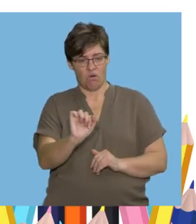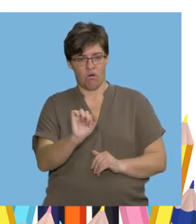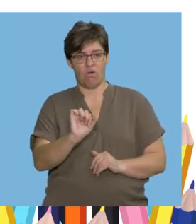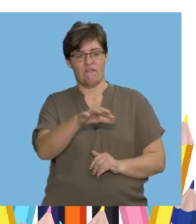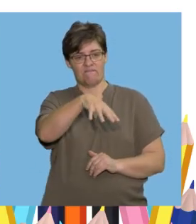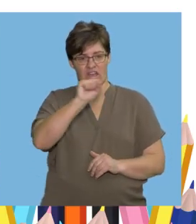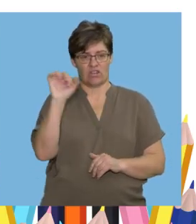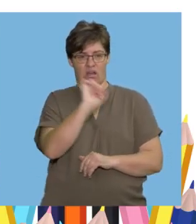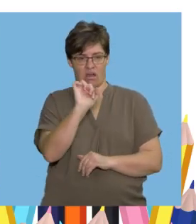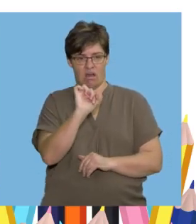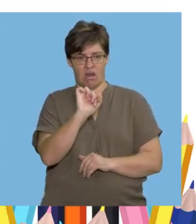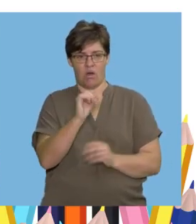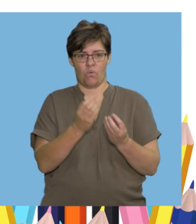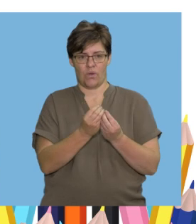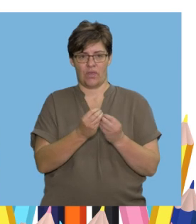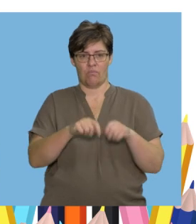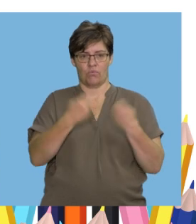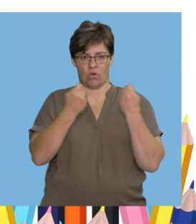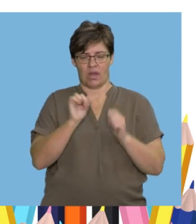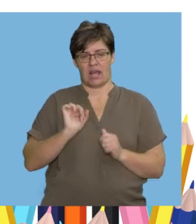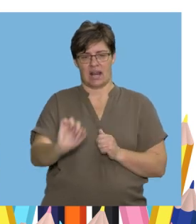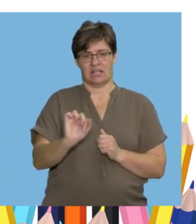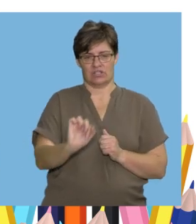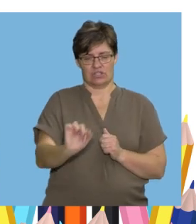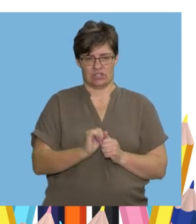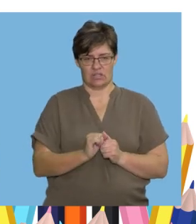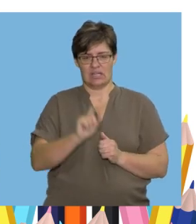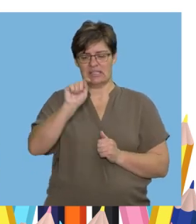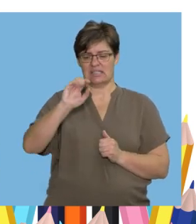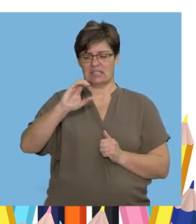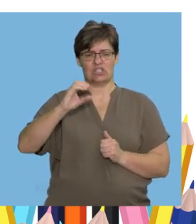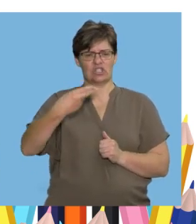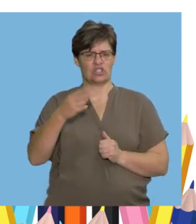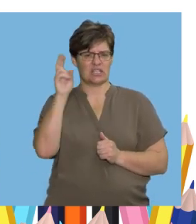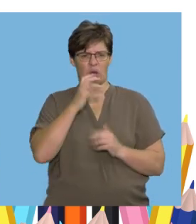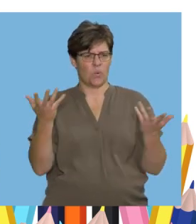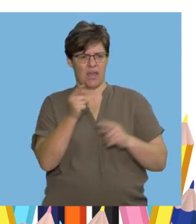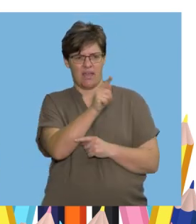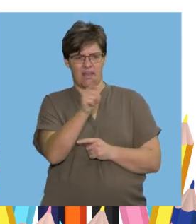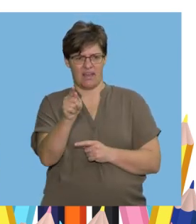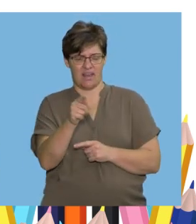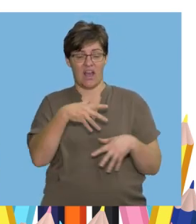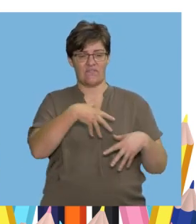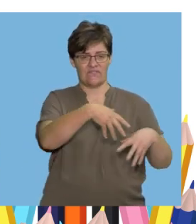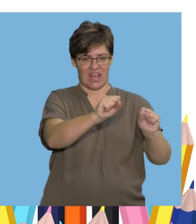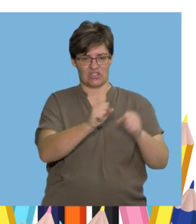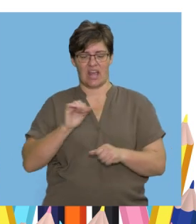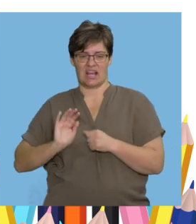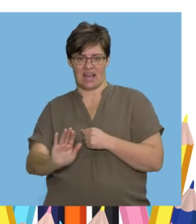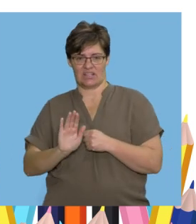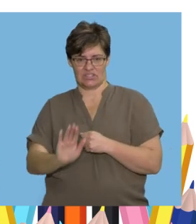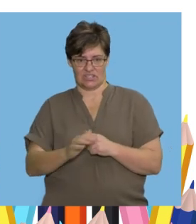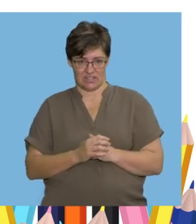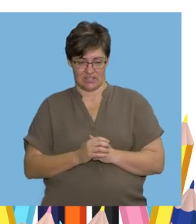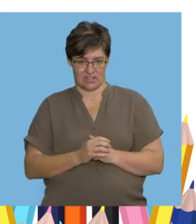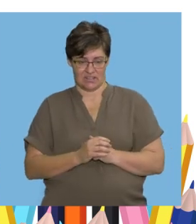a car with a broken clutch Which word in that sentence has the ch sound? Fetch